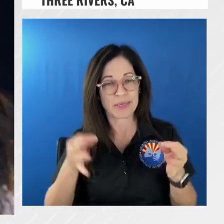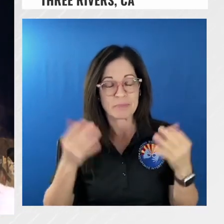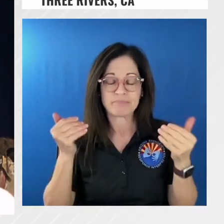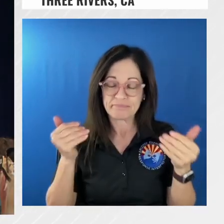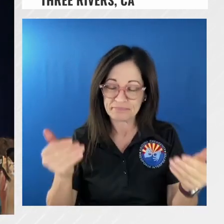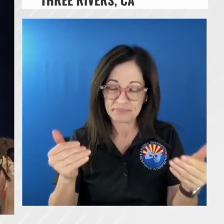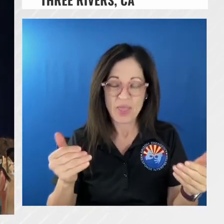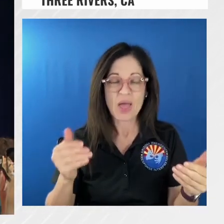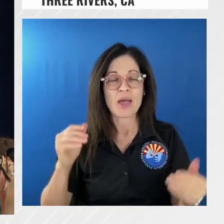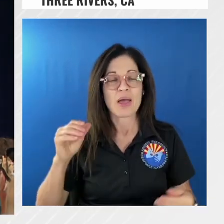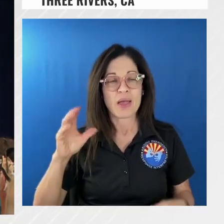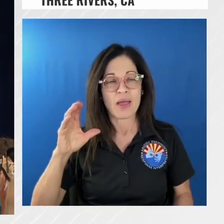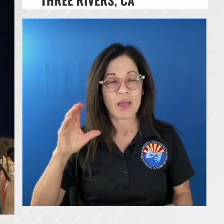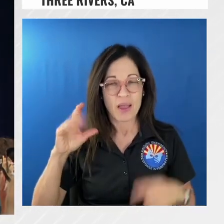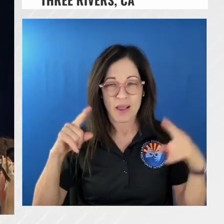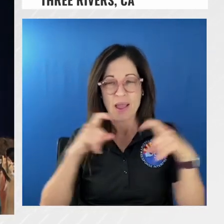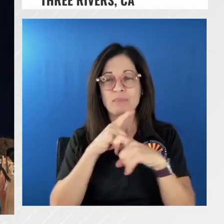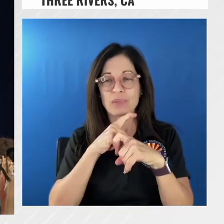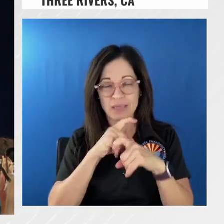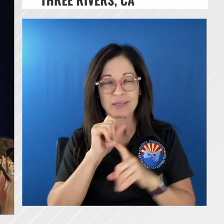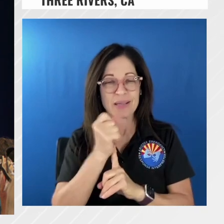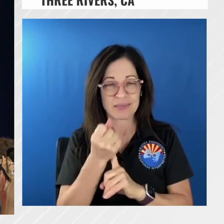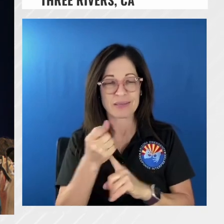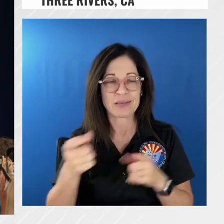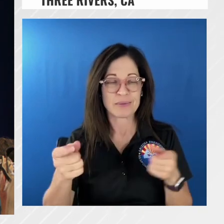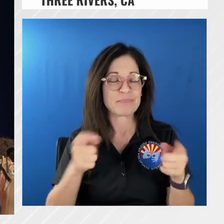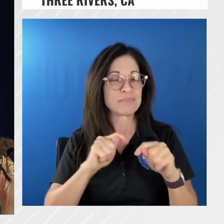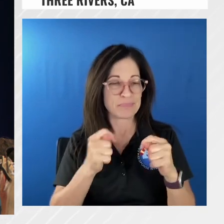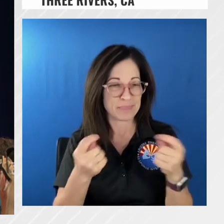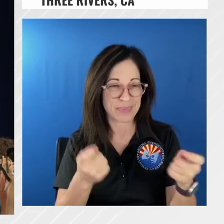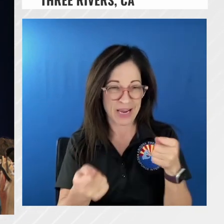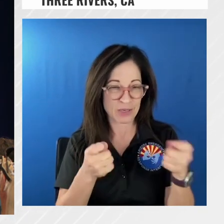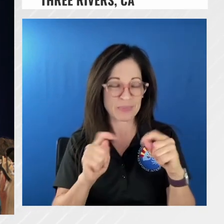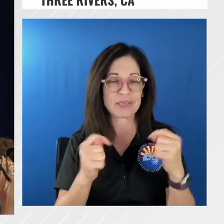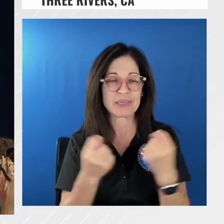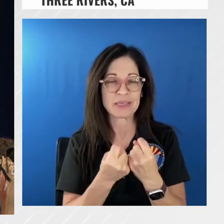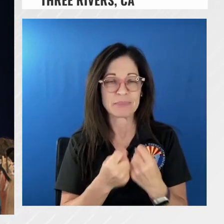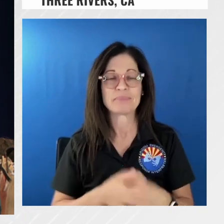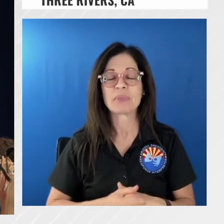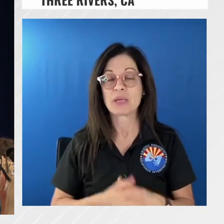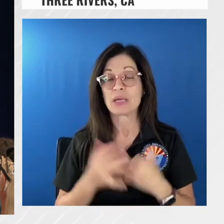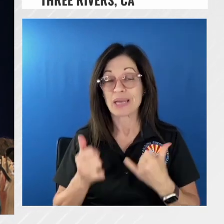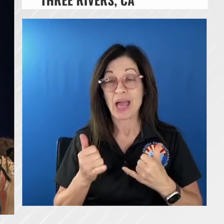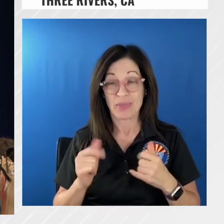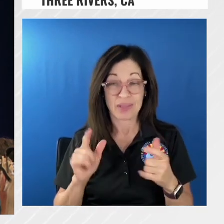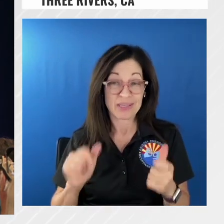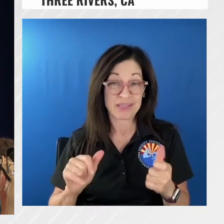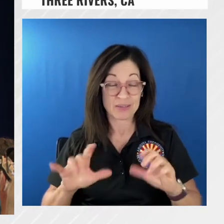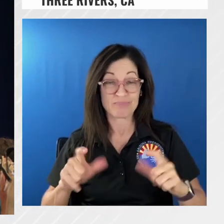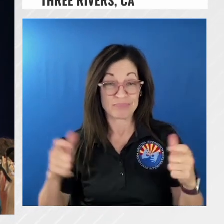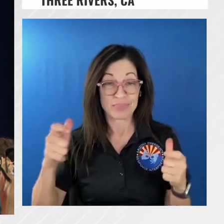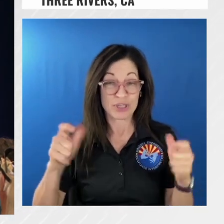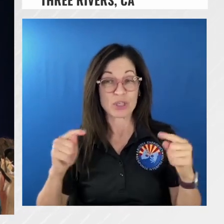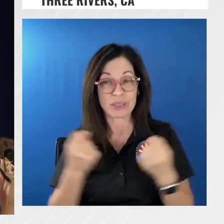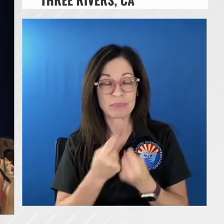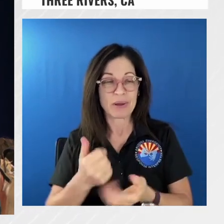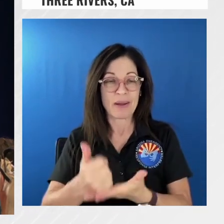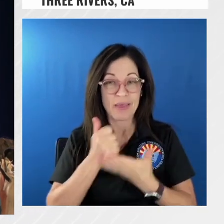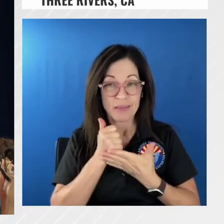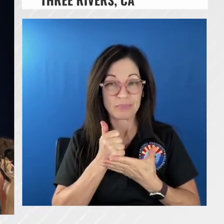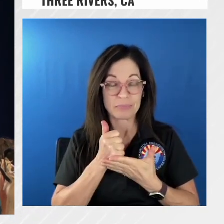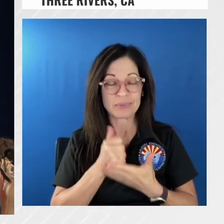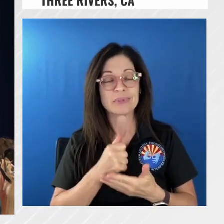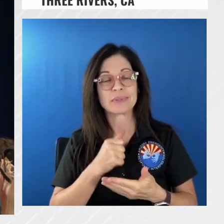management team um and so they are now in a position to assist us and work with this thing